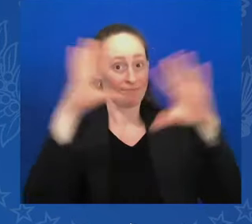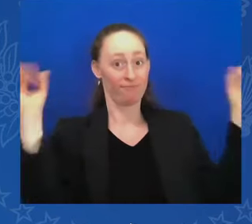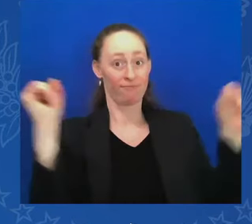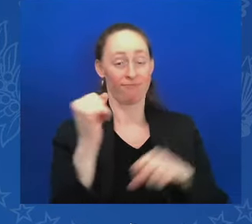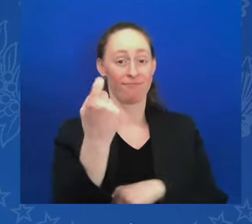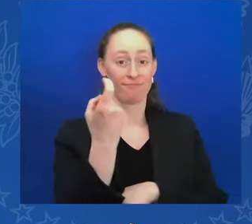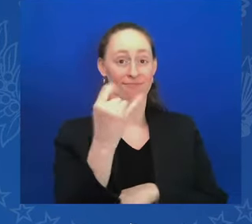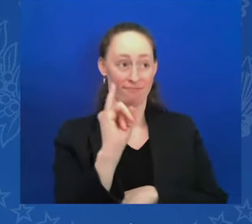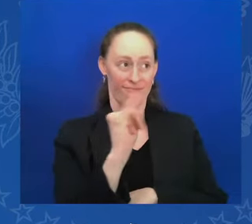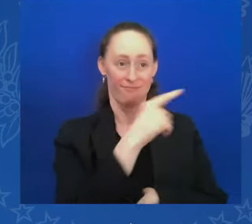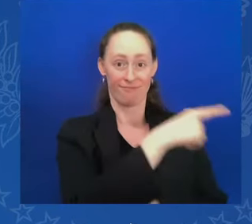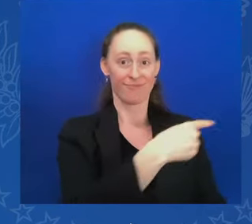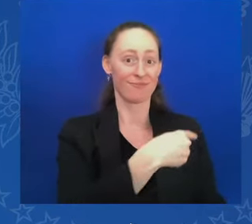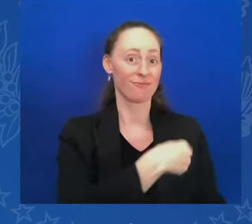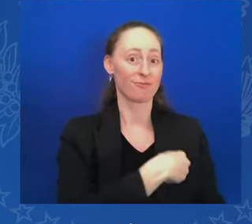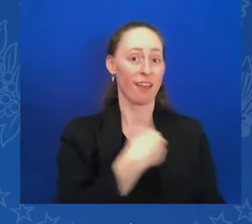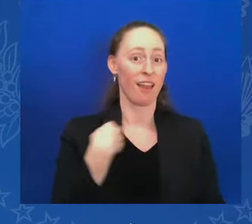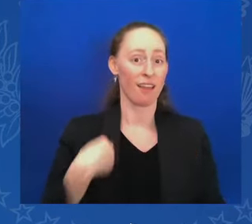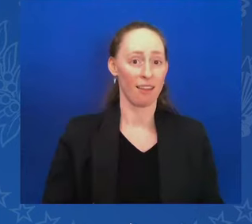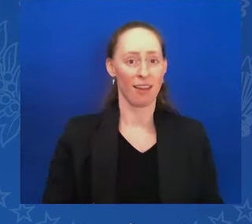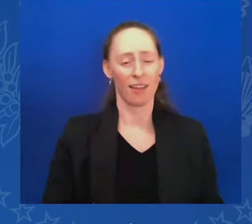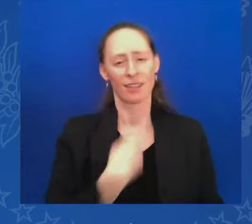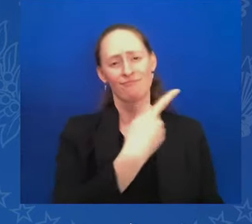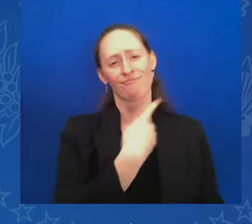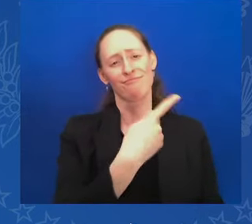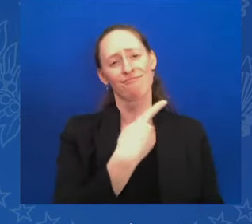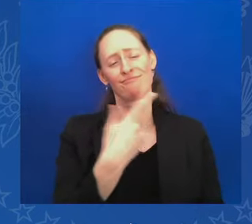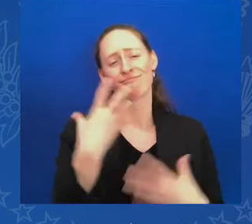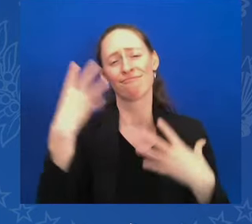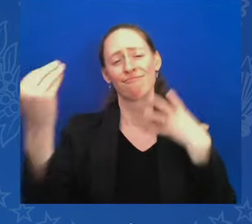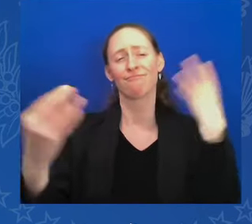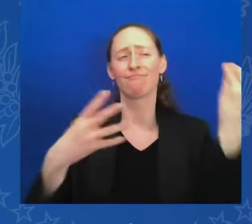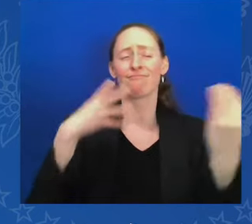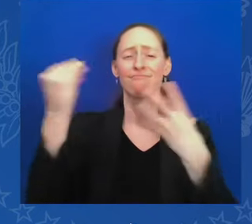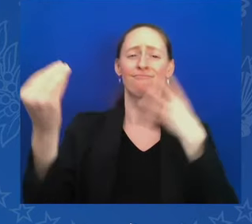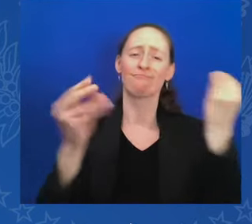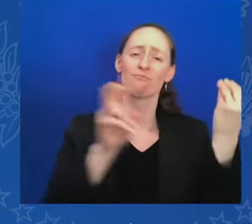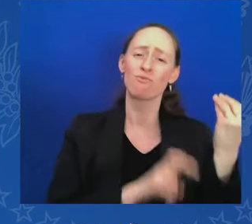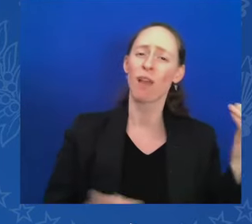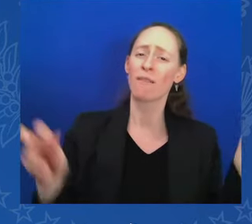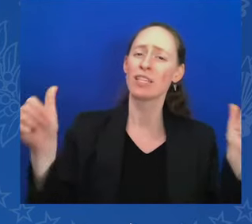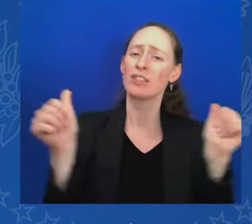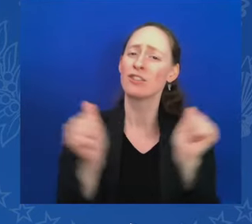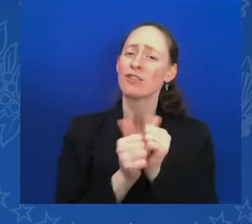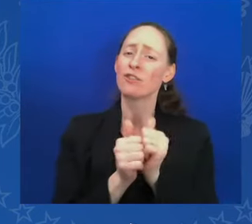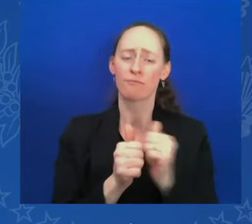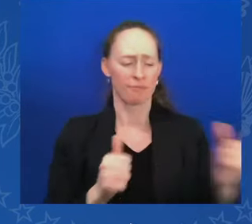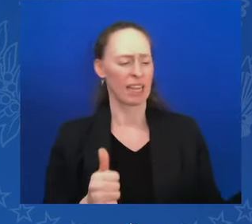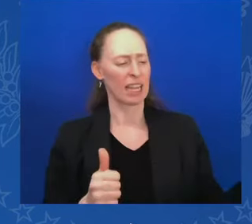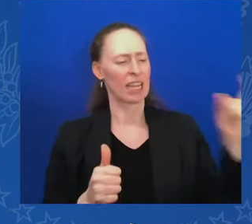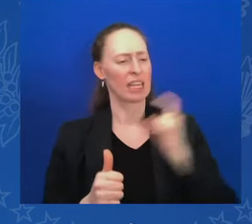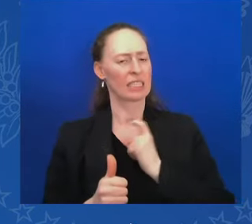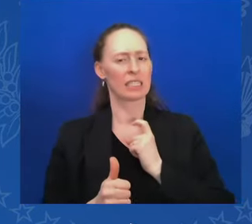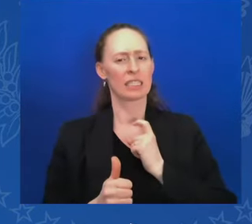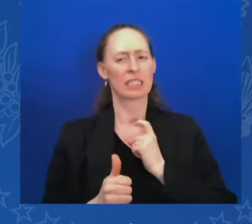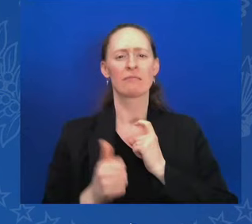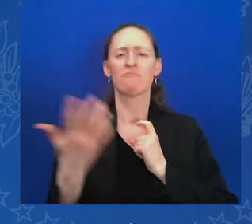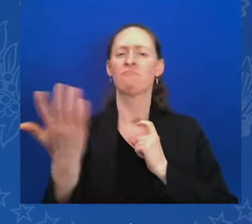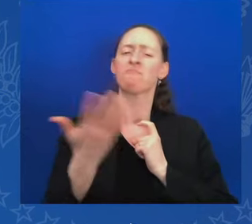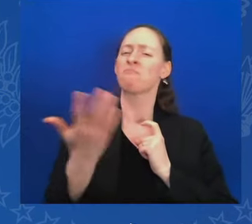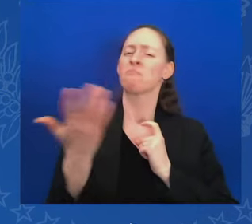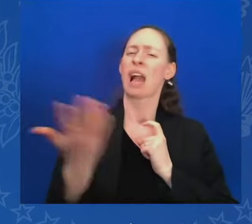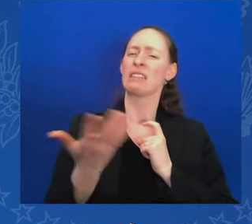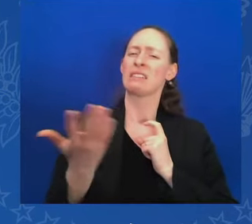And I could say the same thing if he asked me to define Greece. I said, yes, one word. And I mean it sincerely. It's regular — recorded.